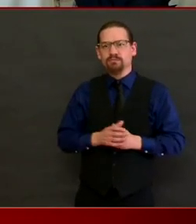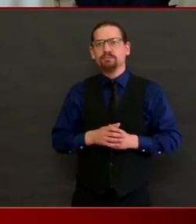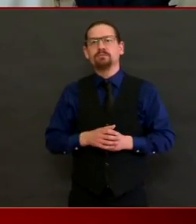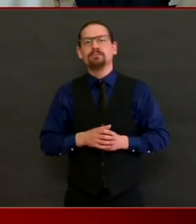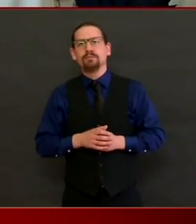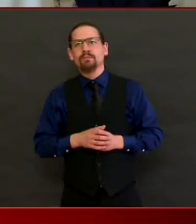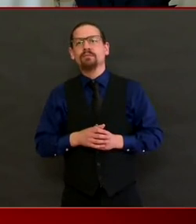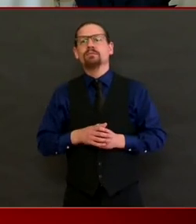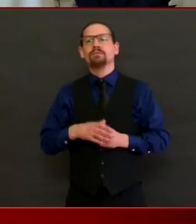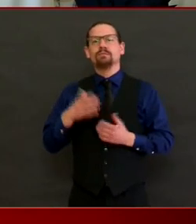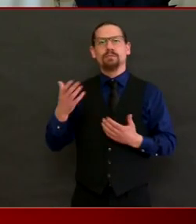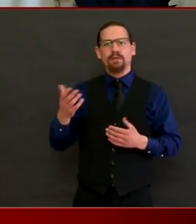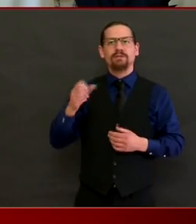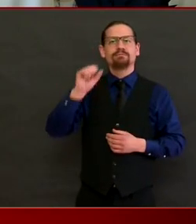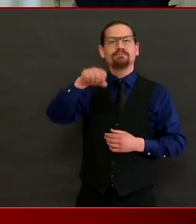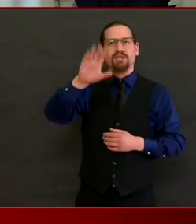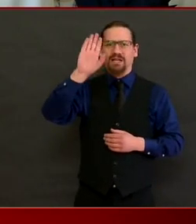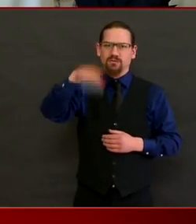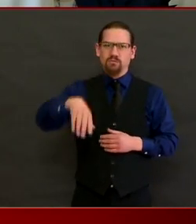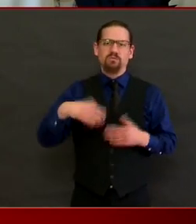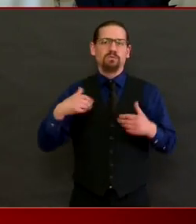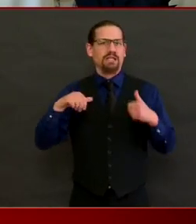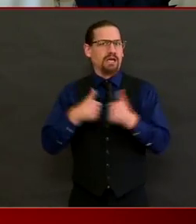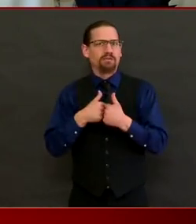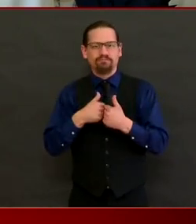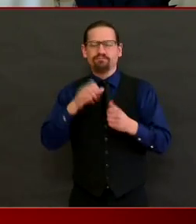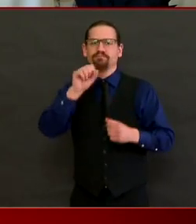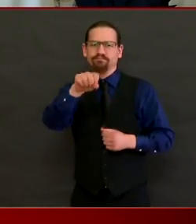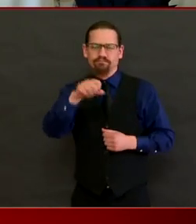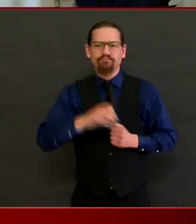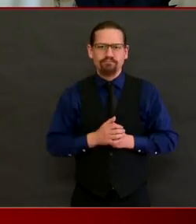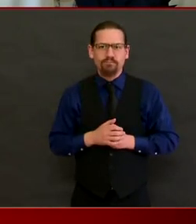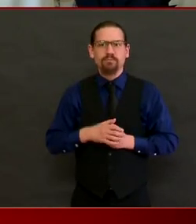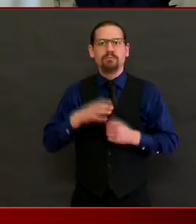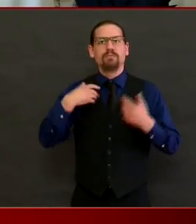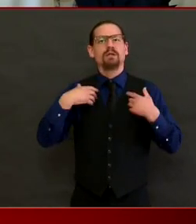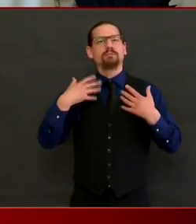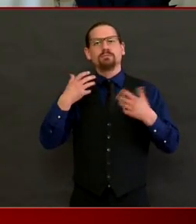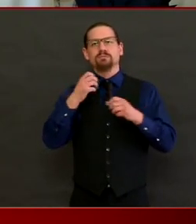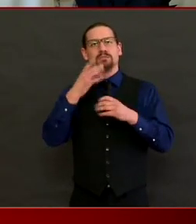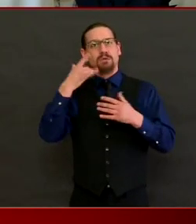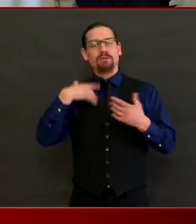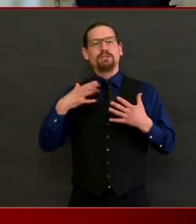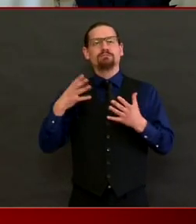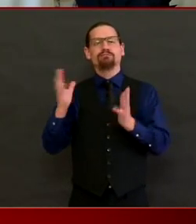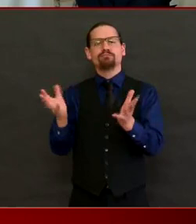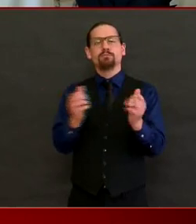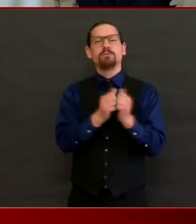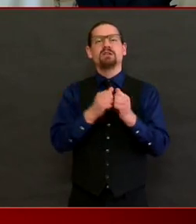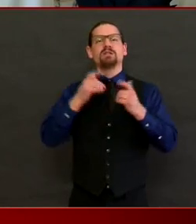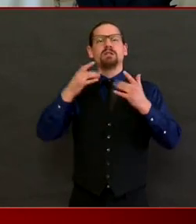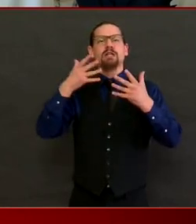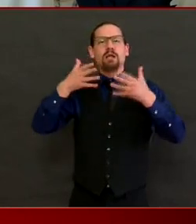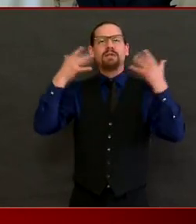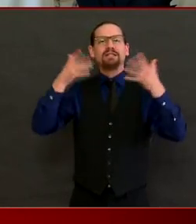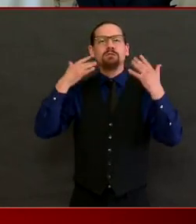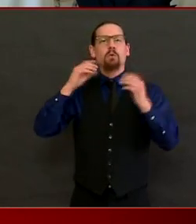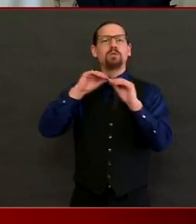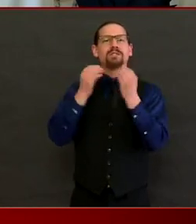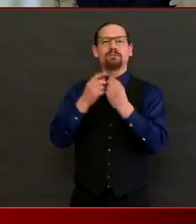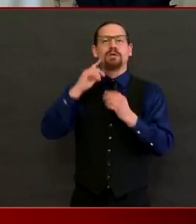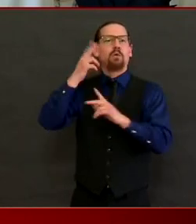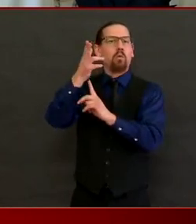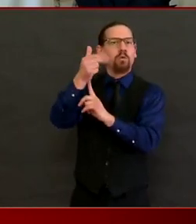and organizers of large events. I don't yet have any guidance. I will say a few things.